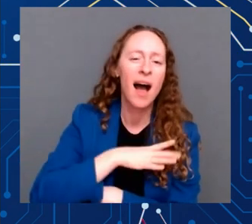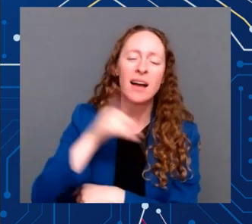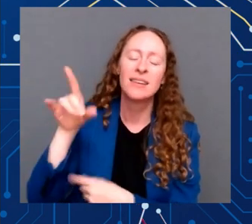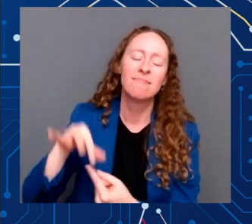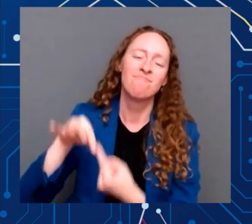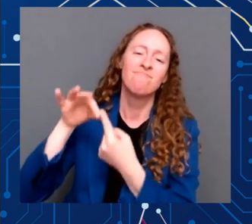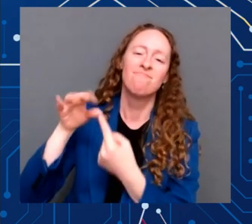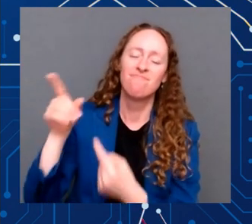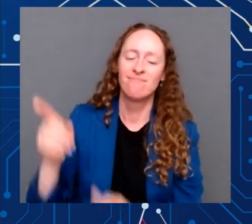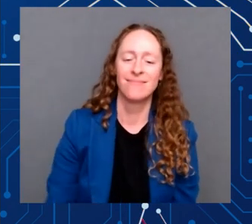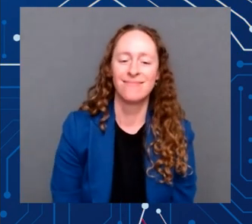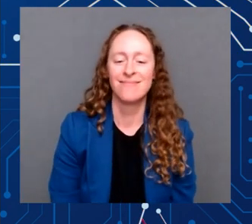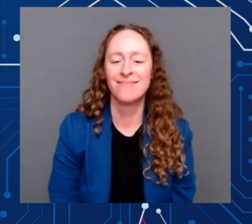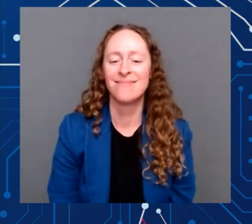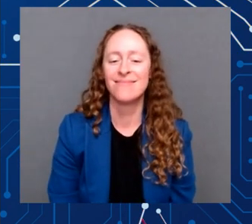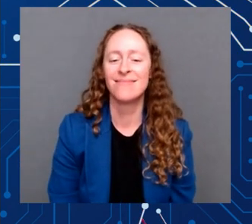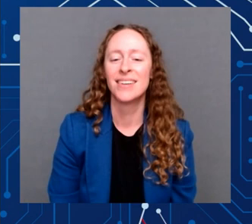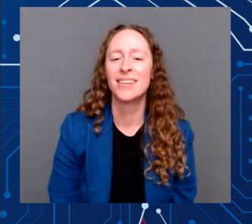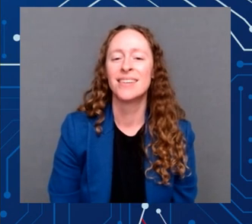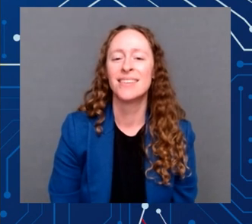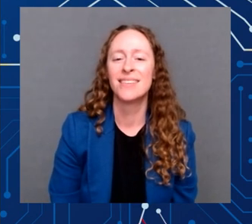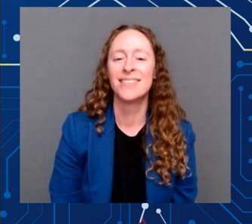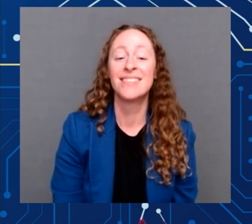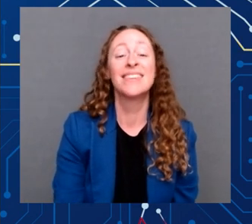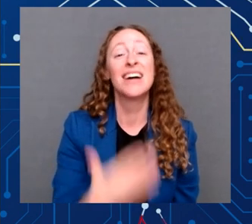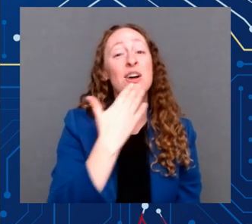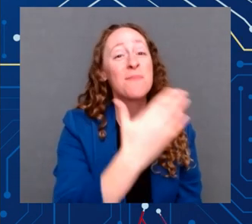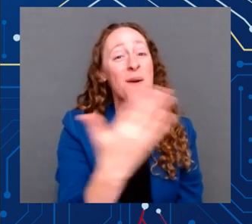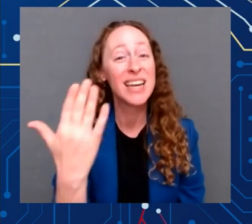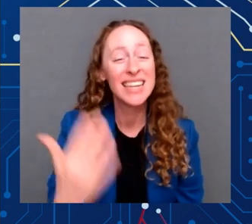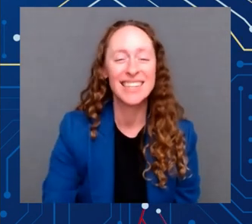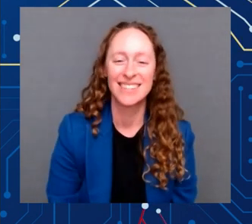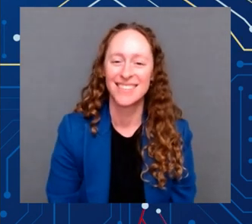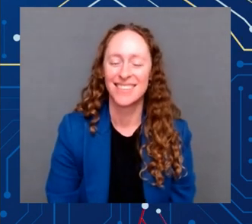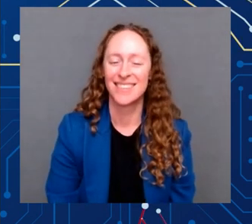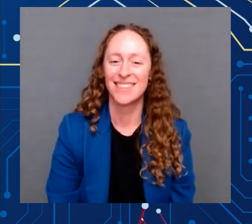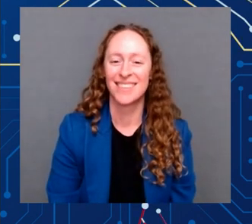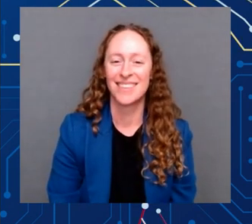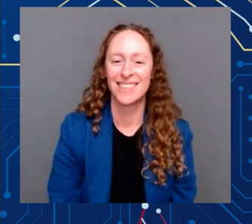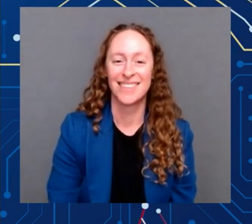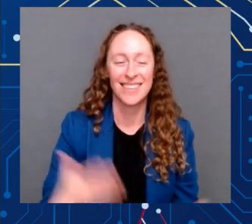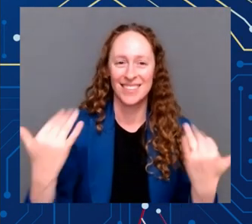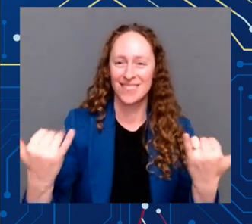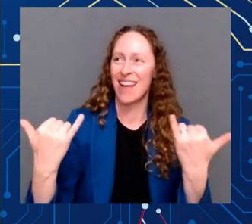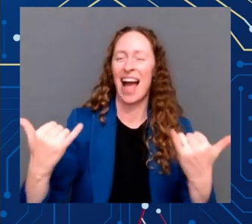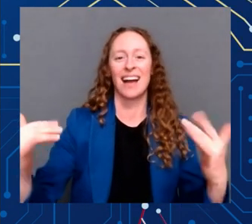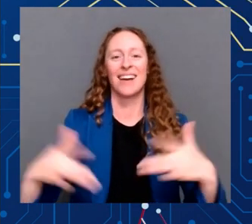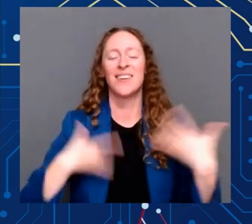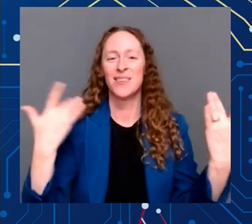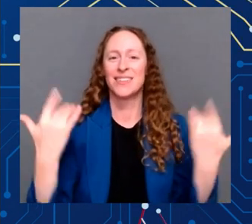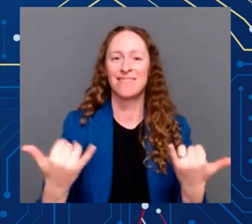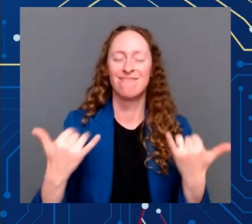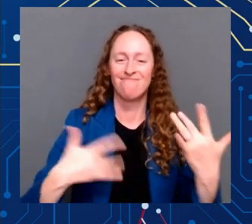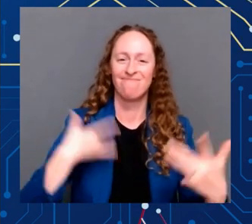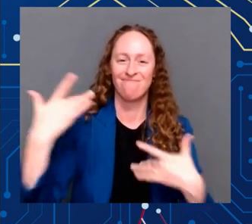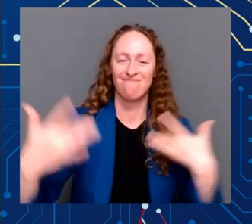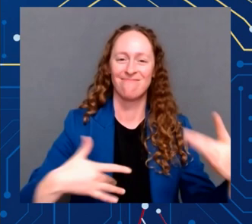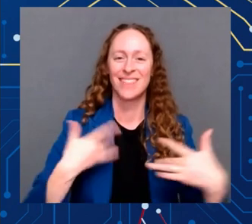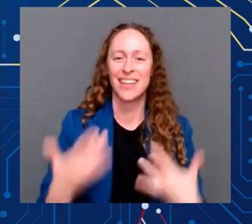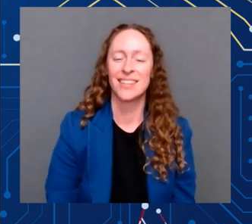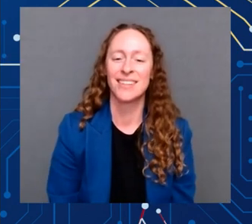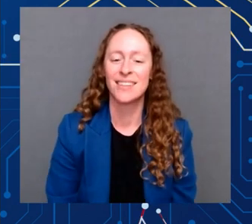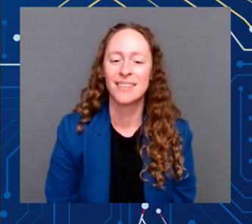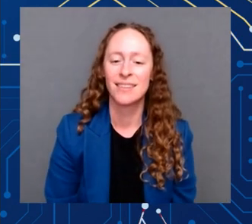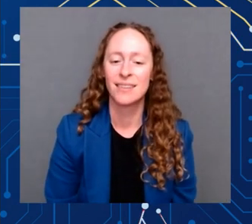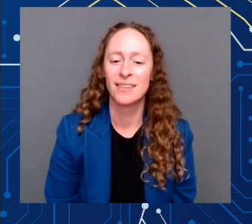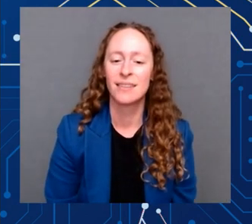who is here. This is an incredible, incredible day. And I want to say again, we would not be here but for